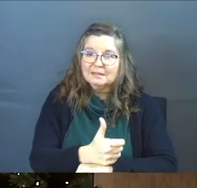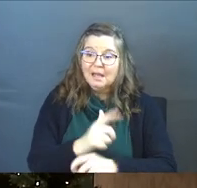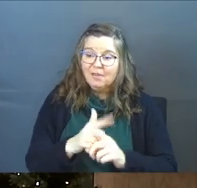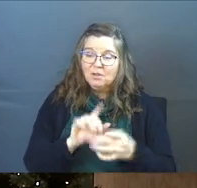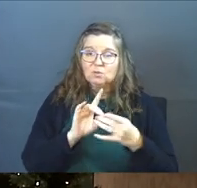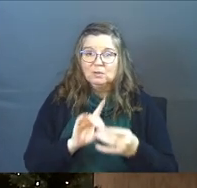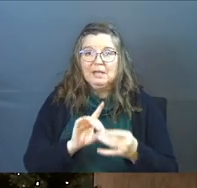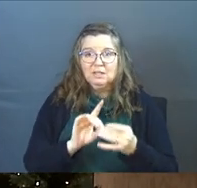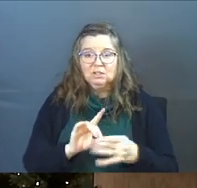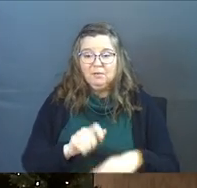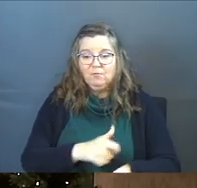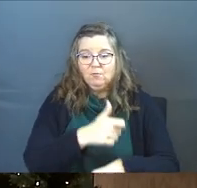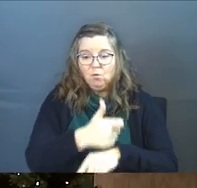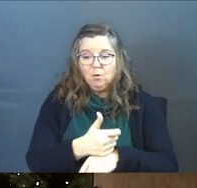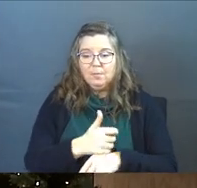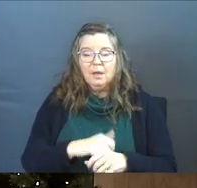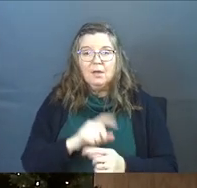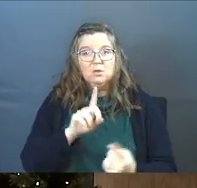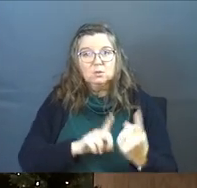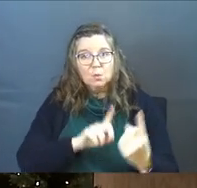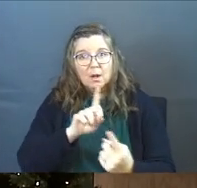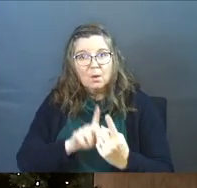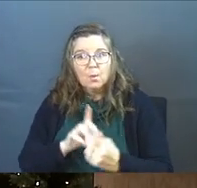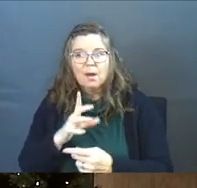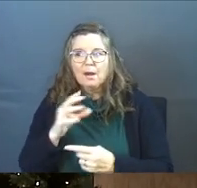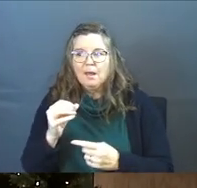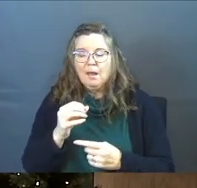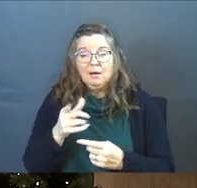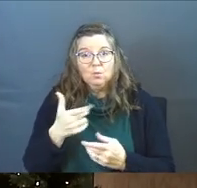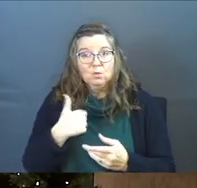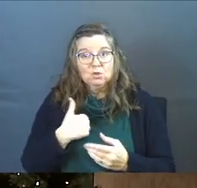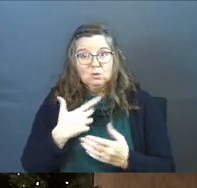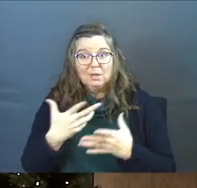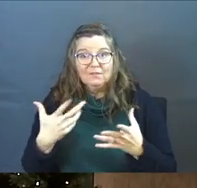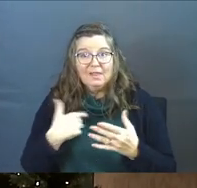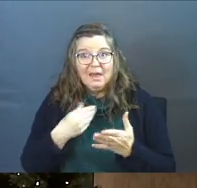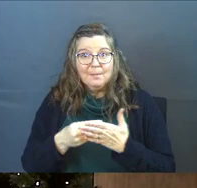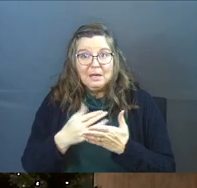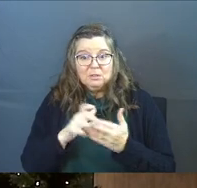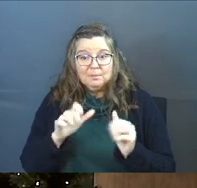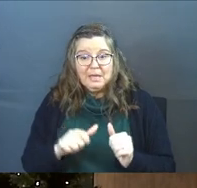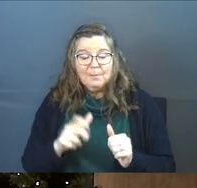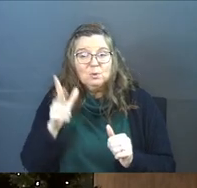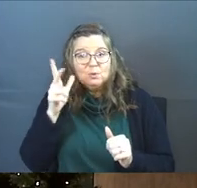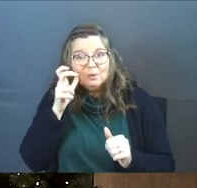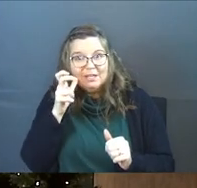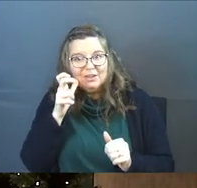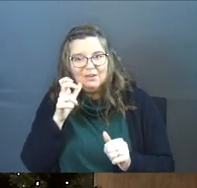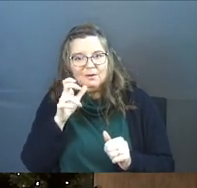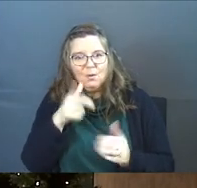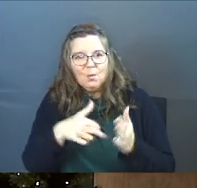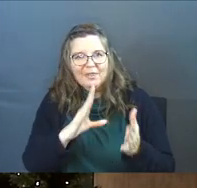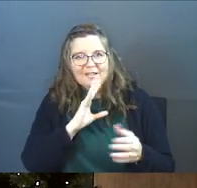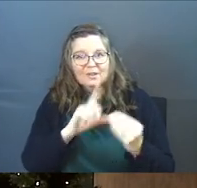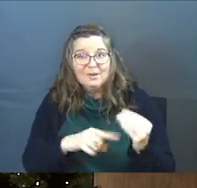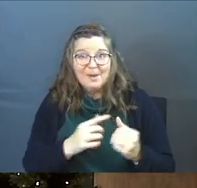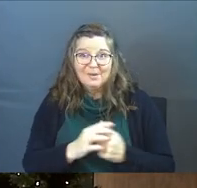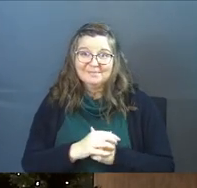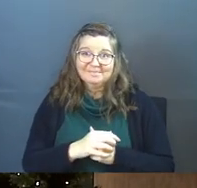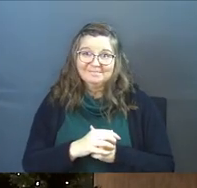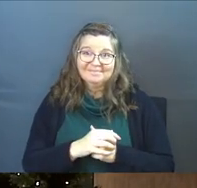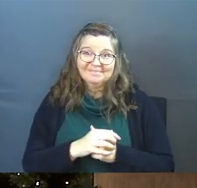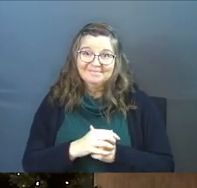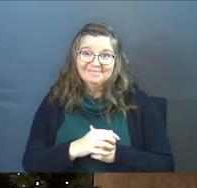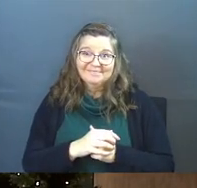and there's relationship forming, and there's one-on-one. And wouldn't you give a whole lot of money to be able to hear what they talked about?